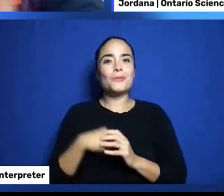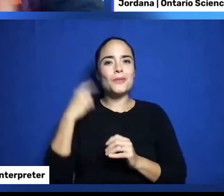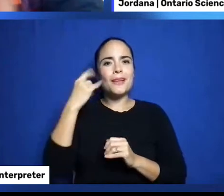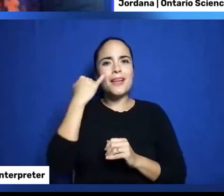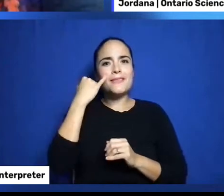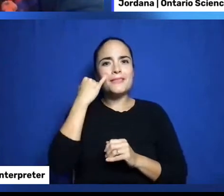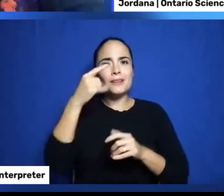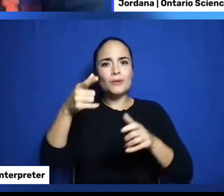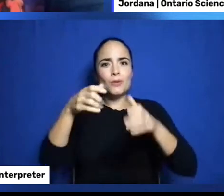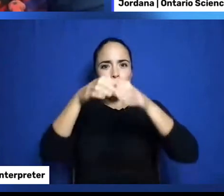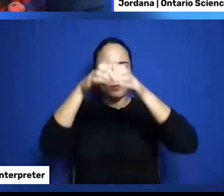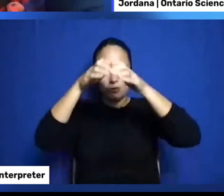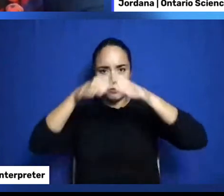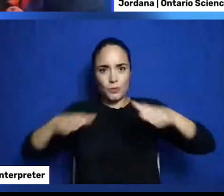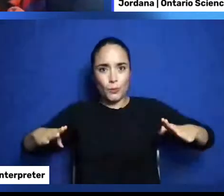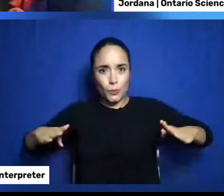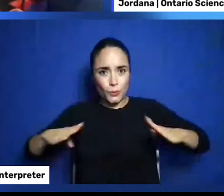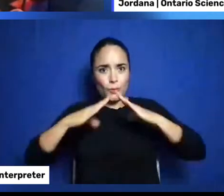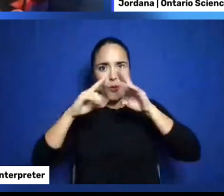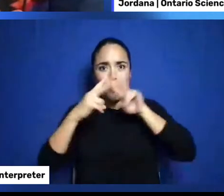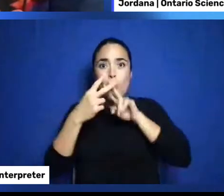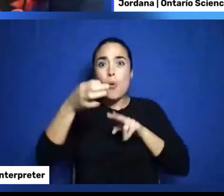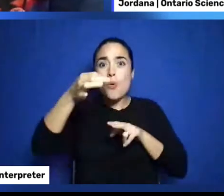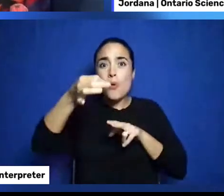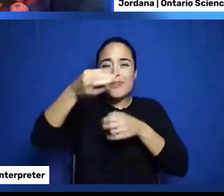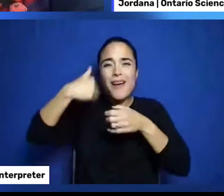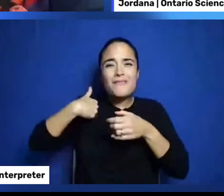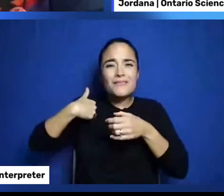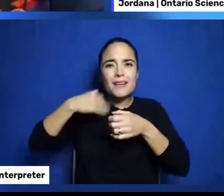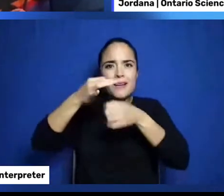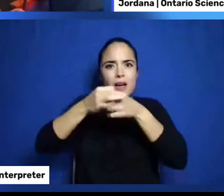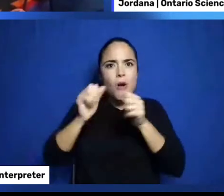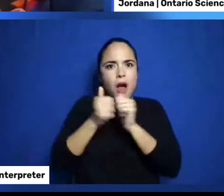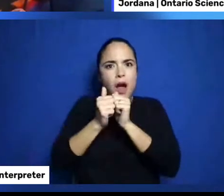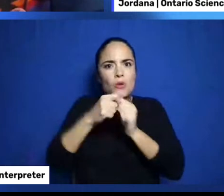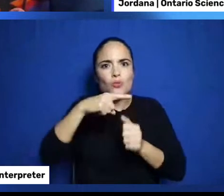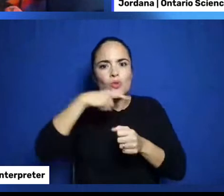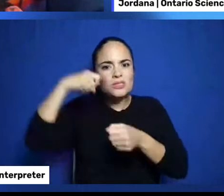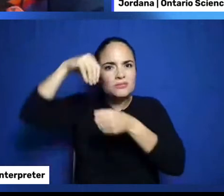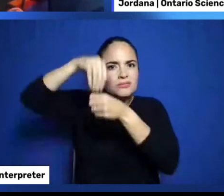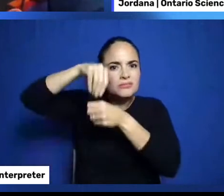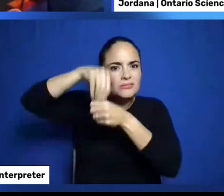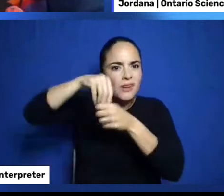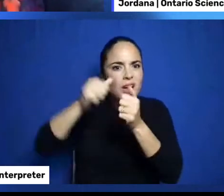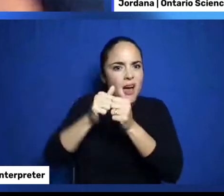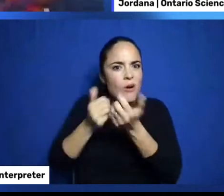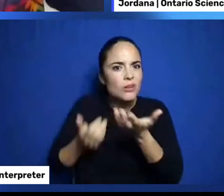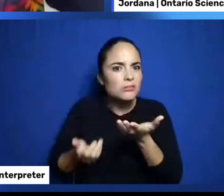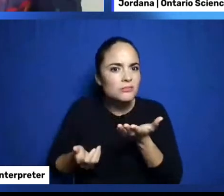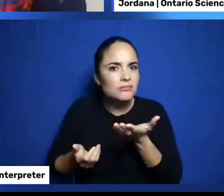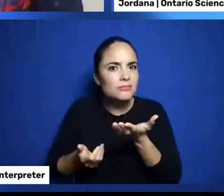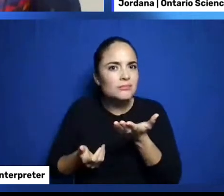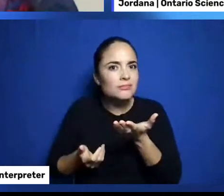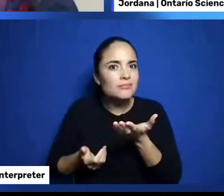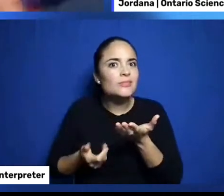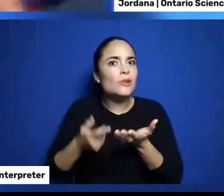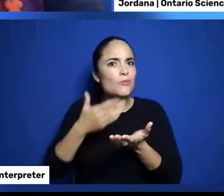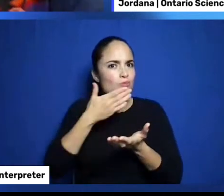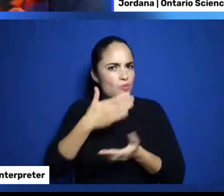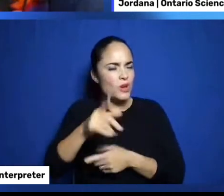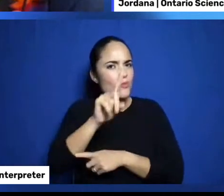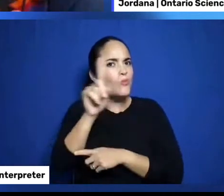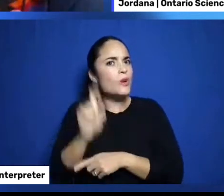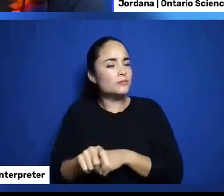Fantastic. So. There is a hole at the top. Of the teepee. It's not a big hole. But, there is a hole. Well.